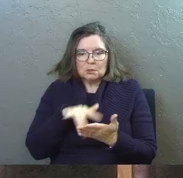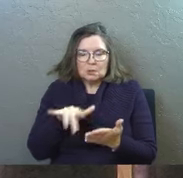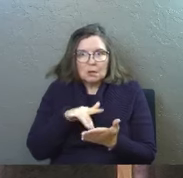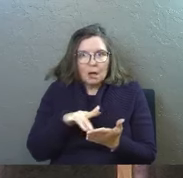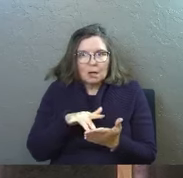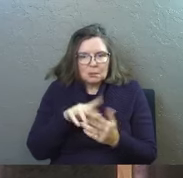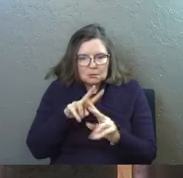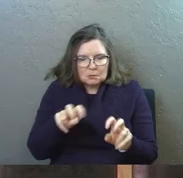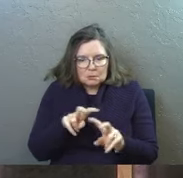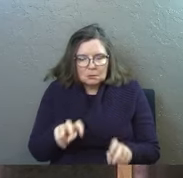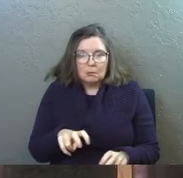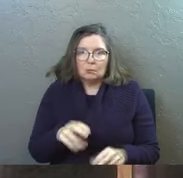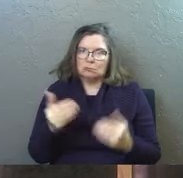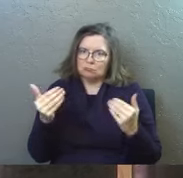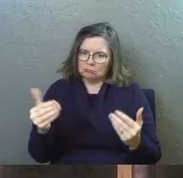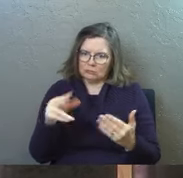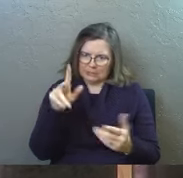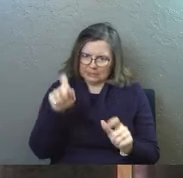look